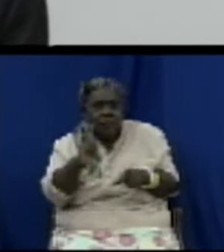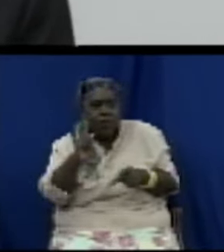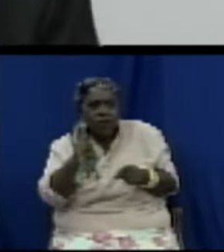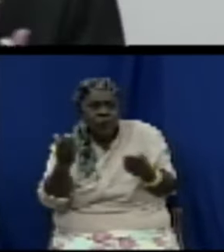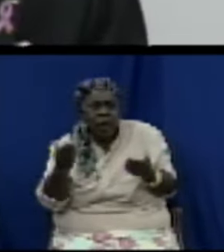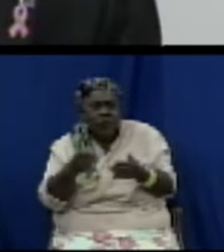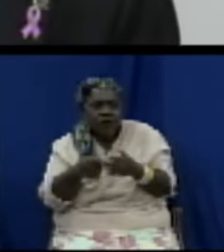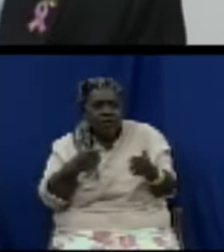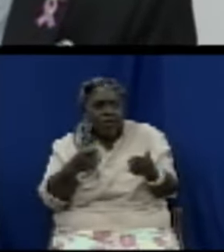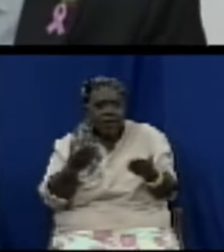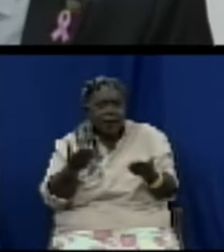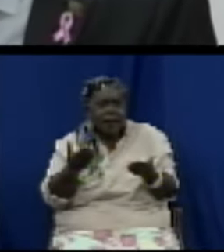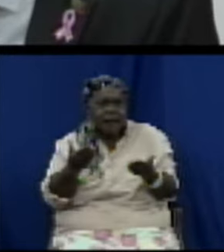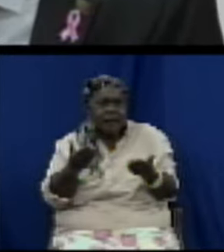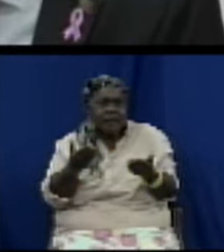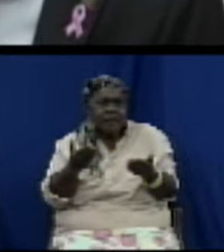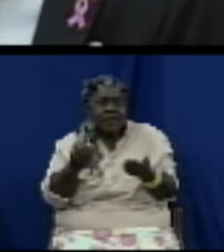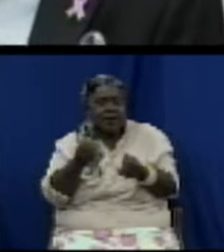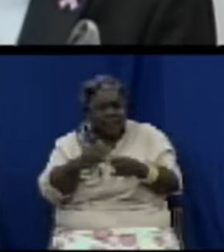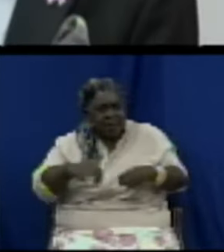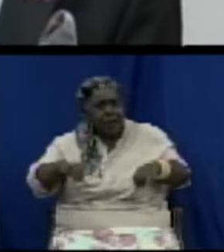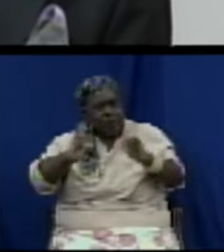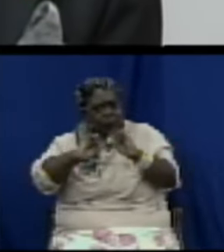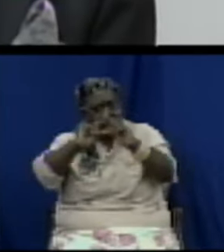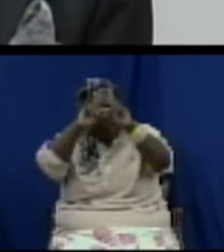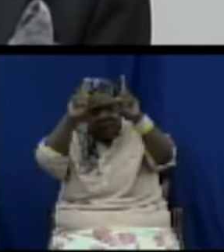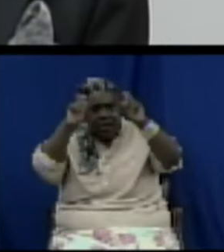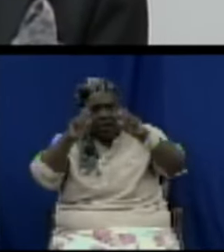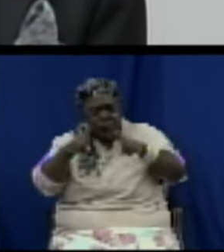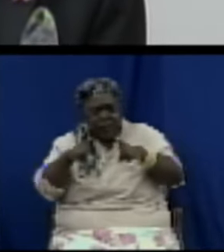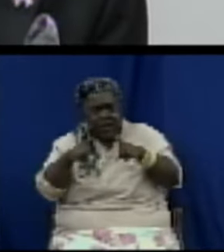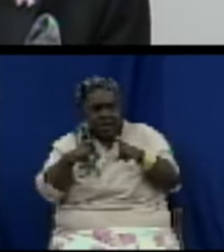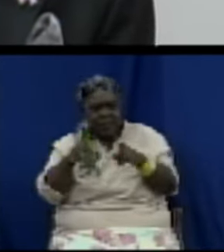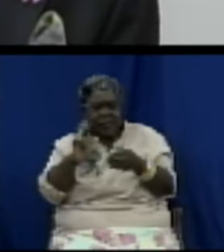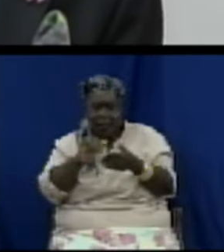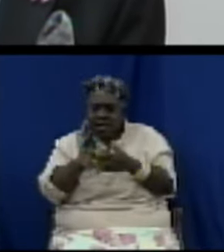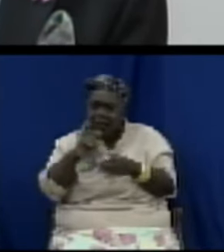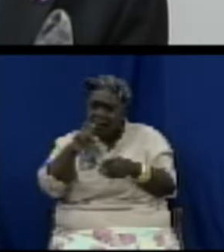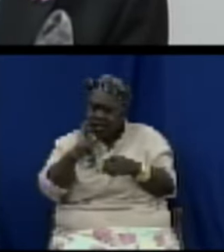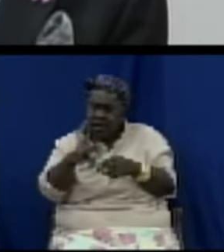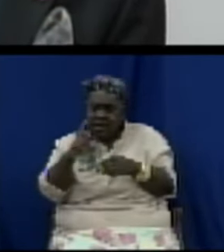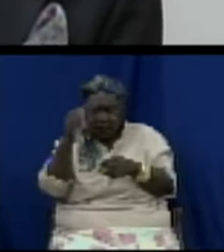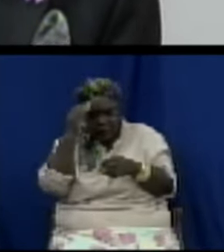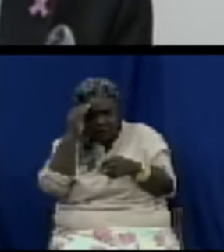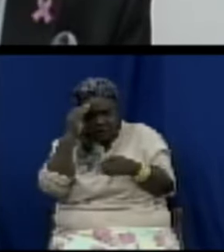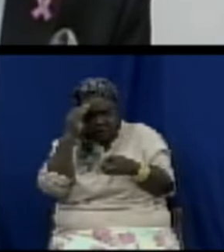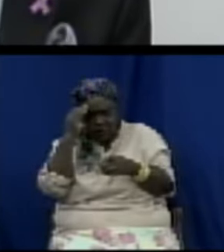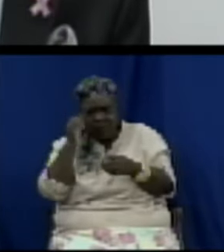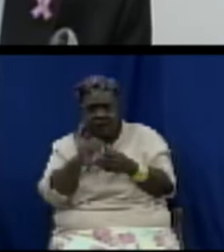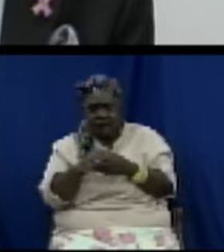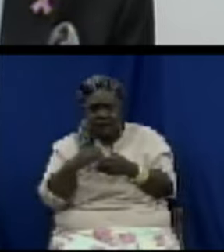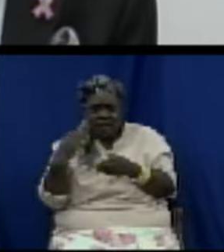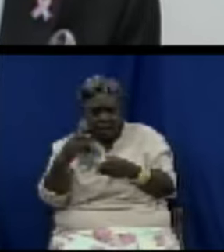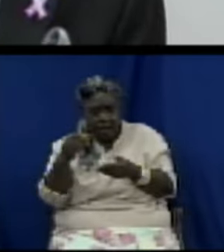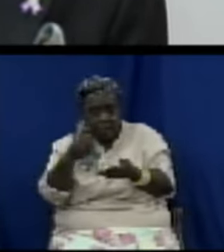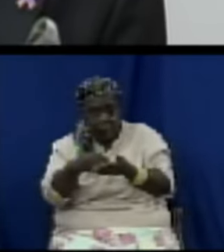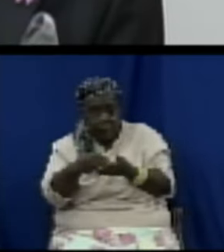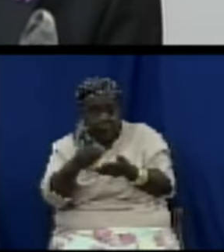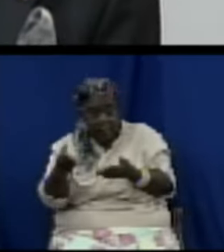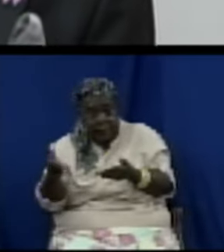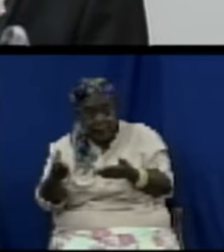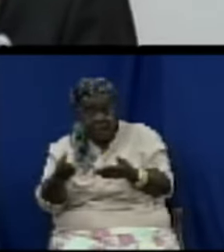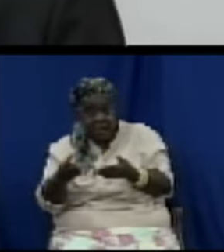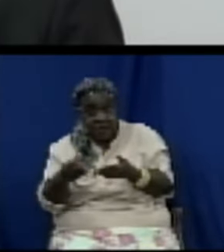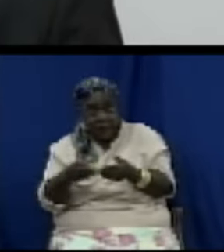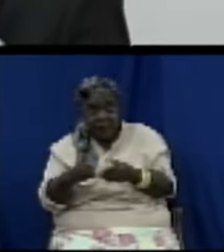these are the important questions that the consumer protection officer